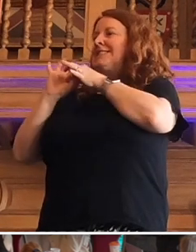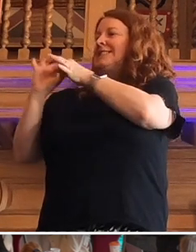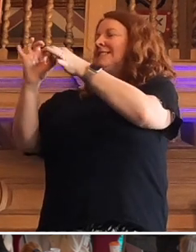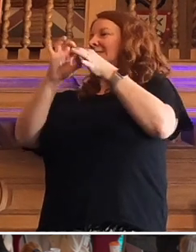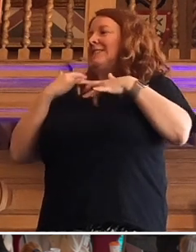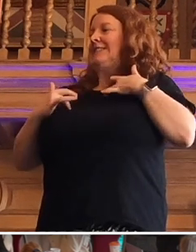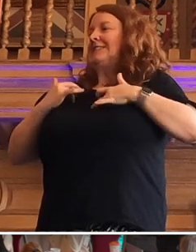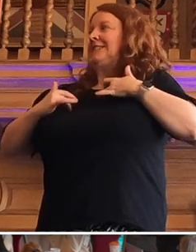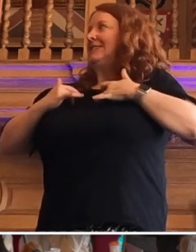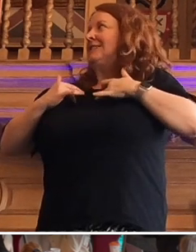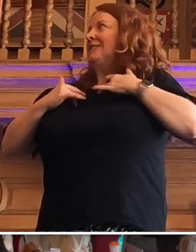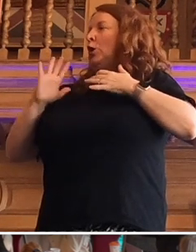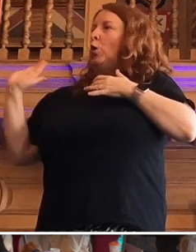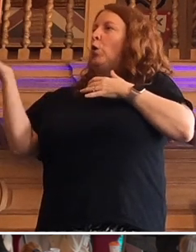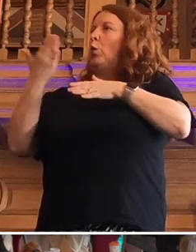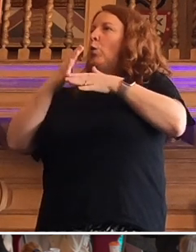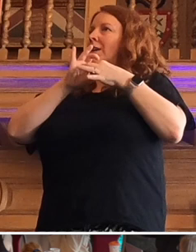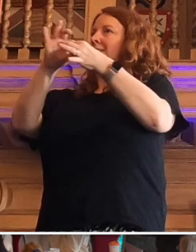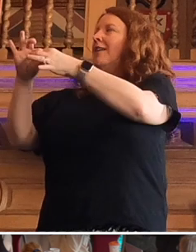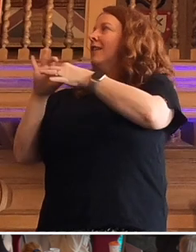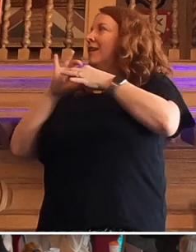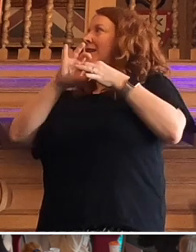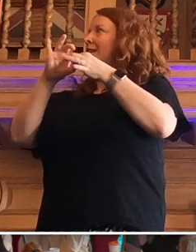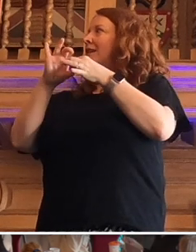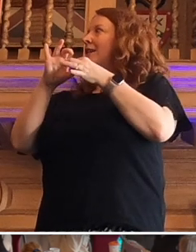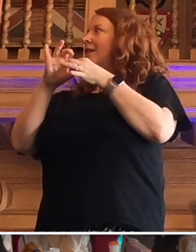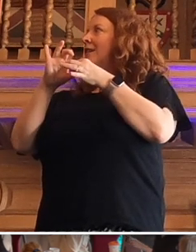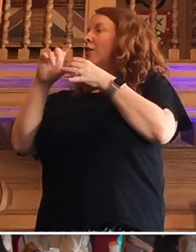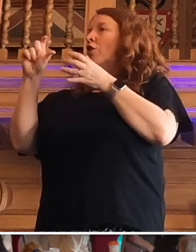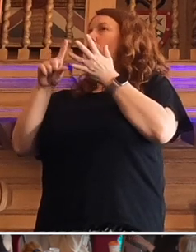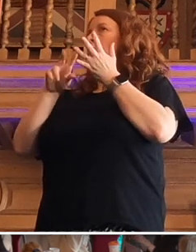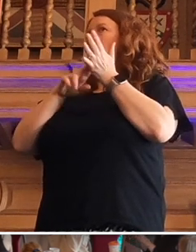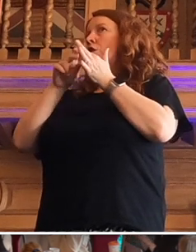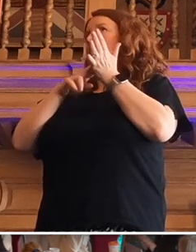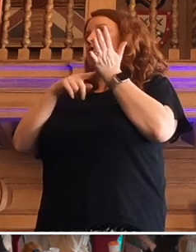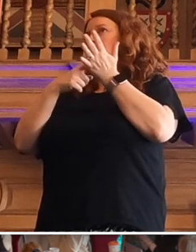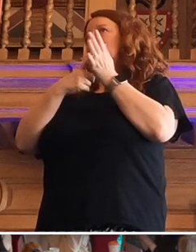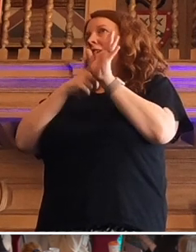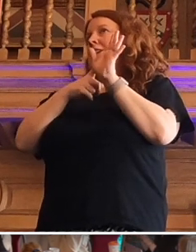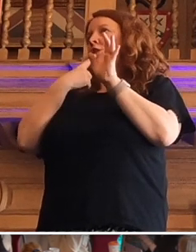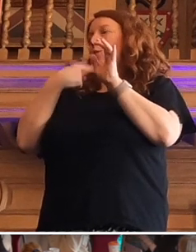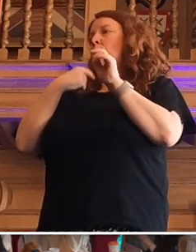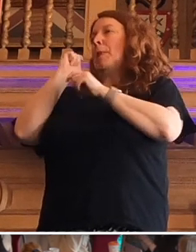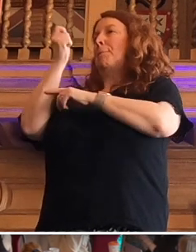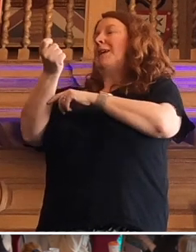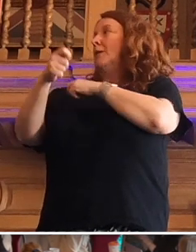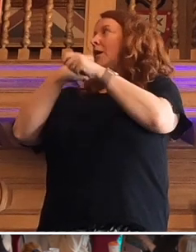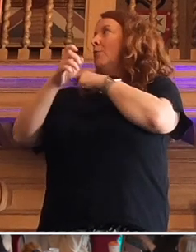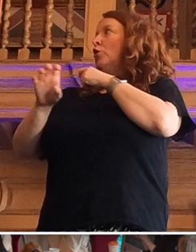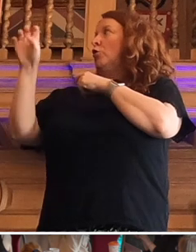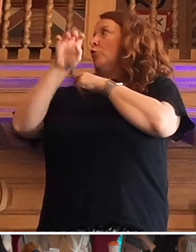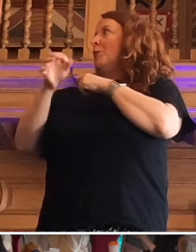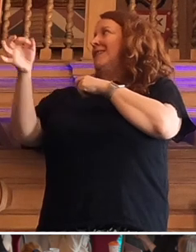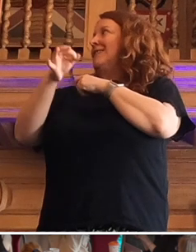about all working together. Coventry told me when they bid to become European City of Culture,